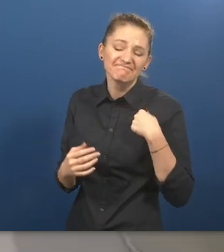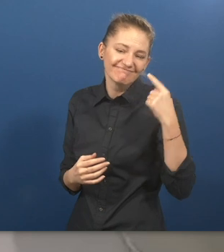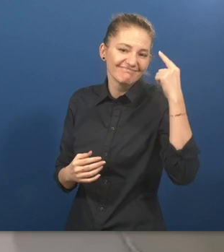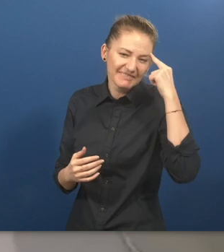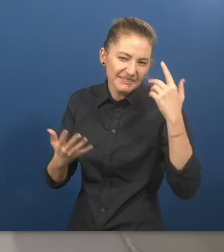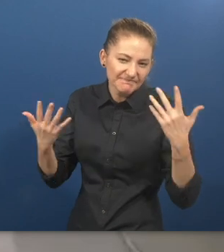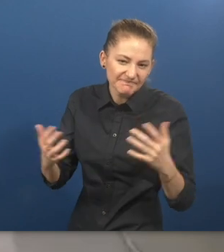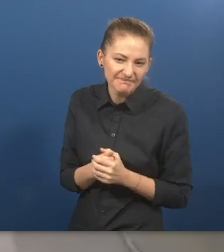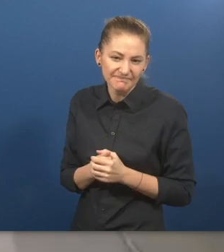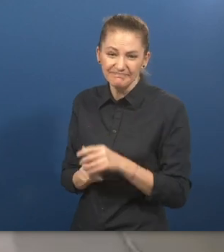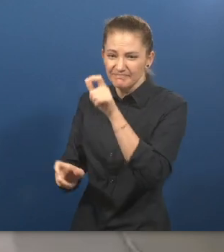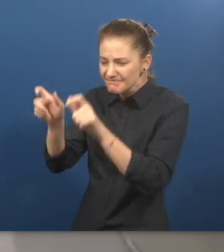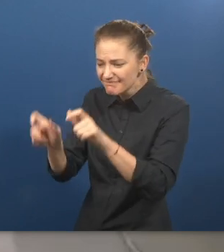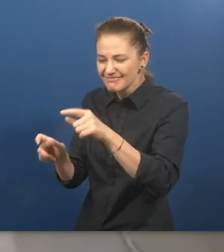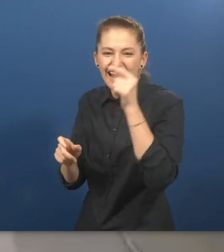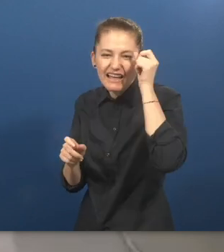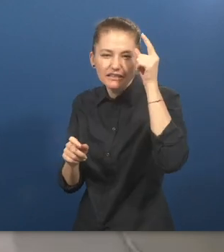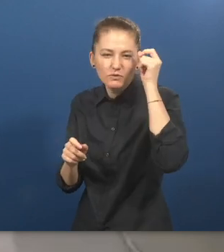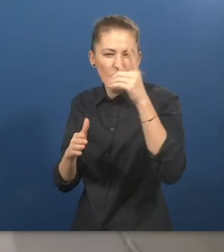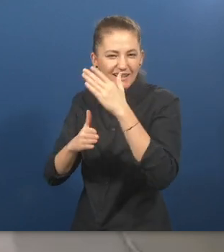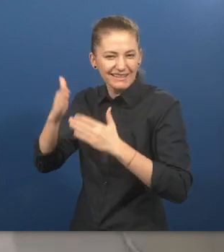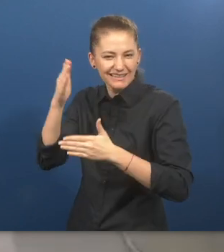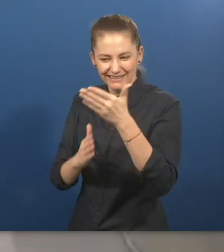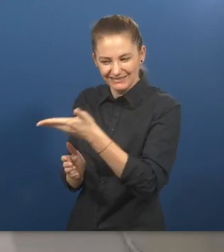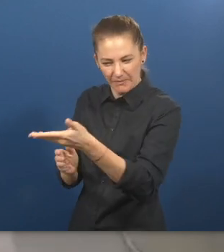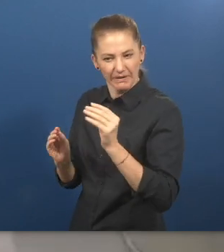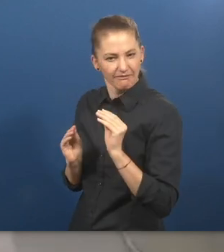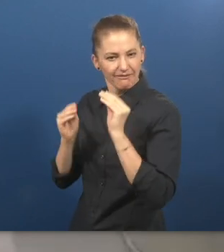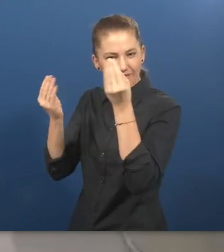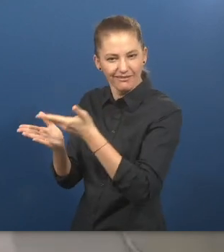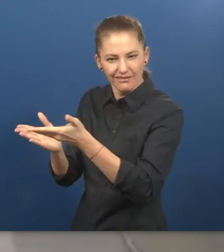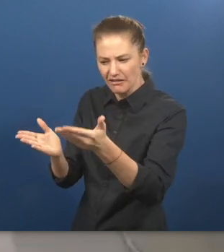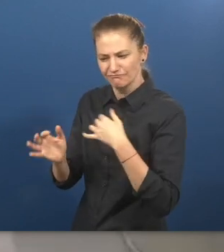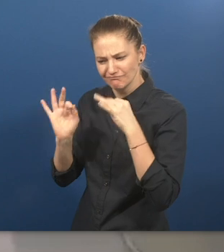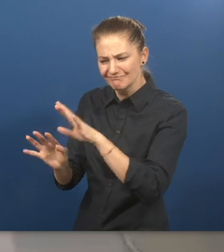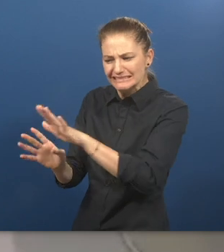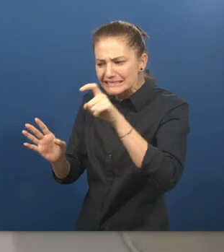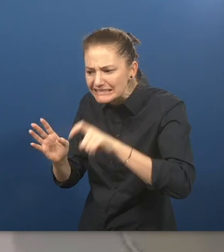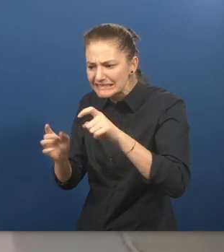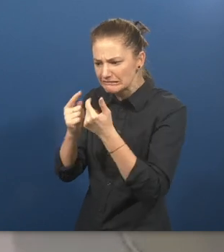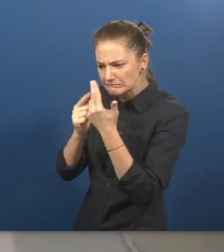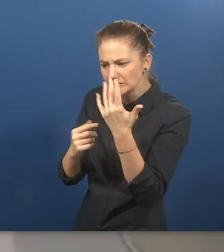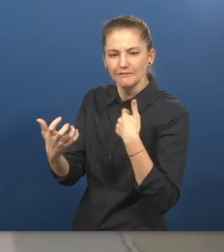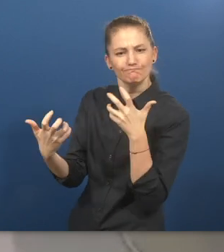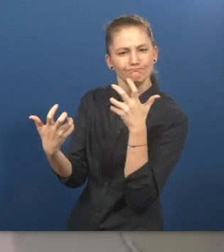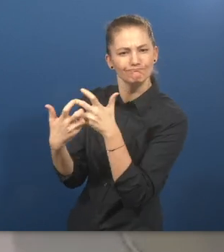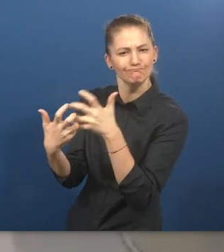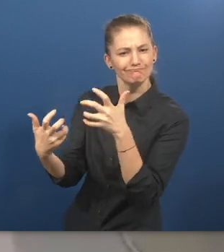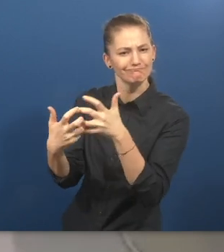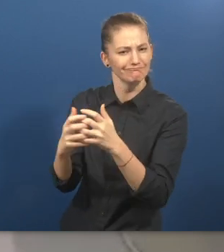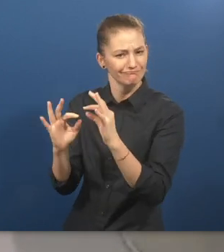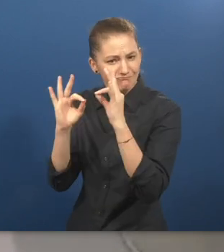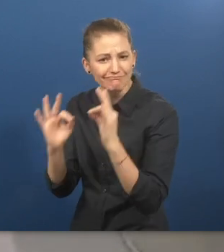We, I think, really address the needs of young people with intellectual disabilities for